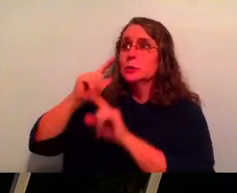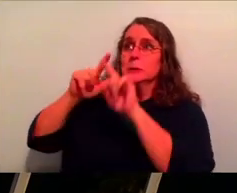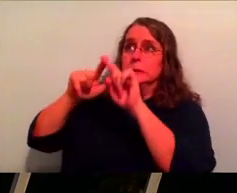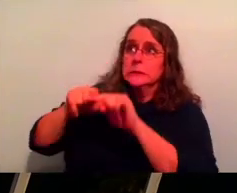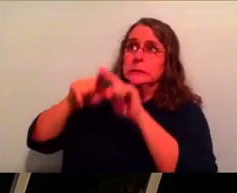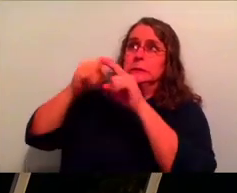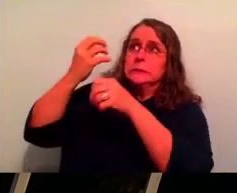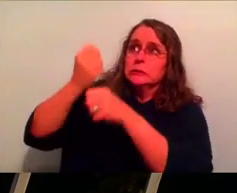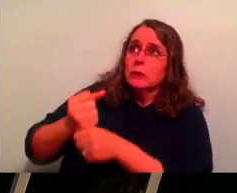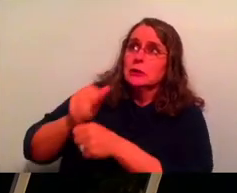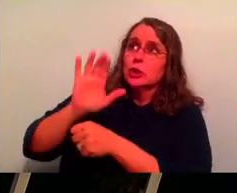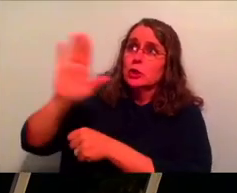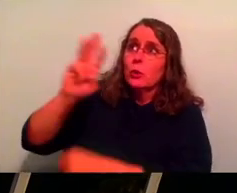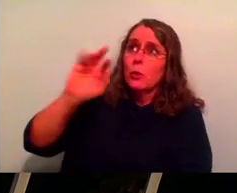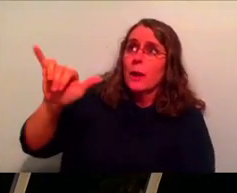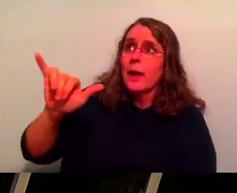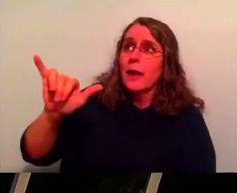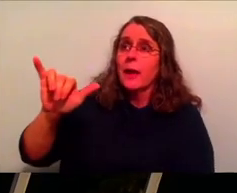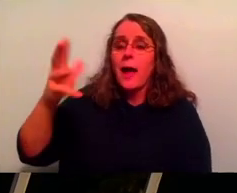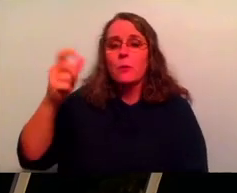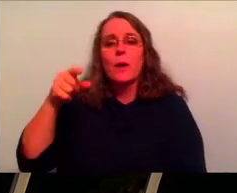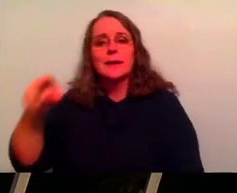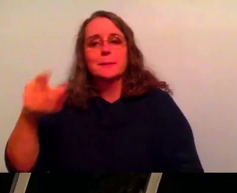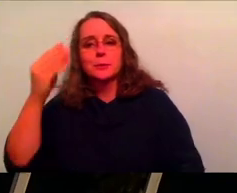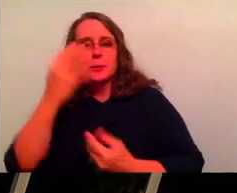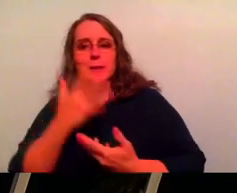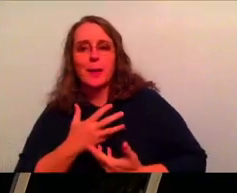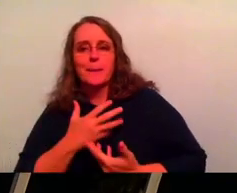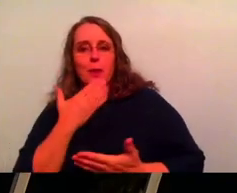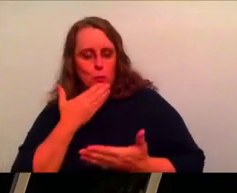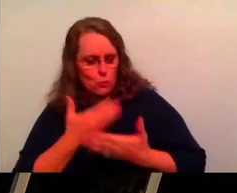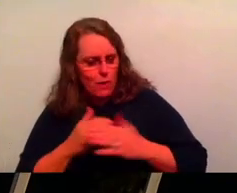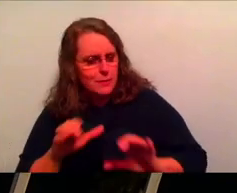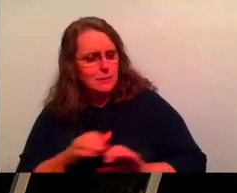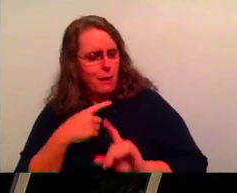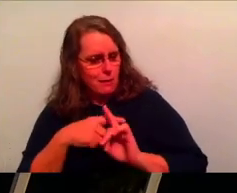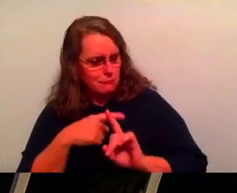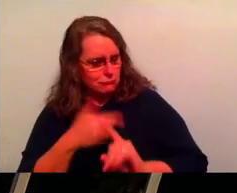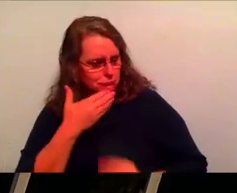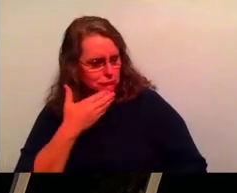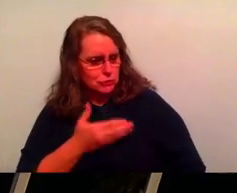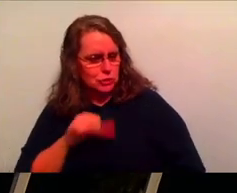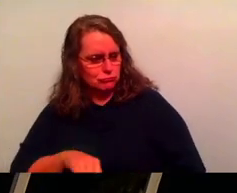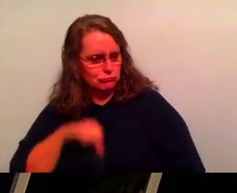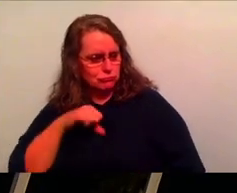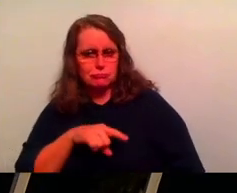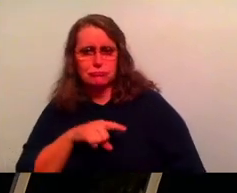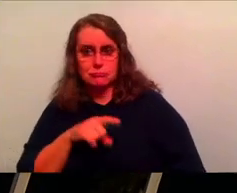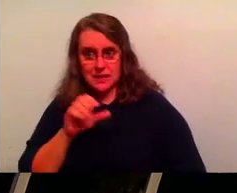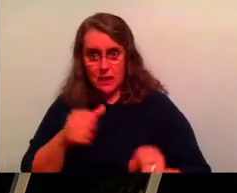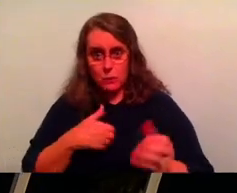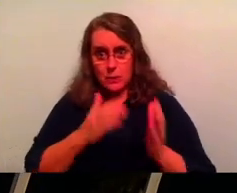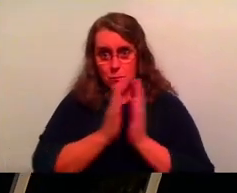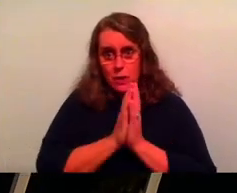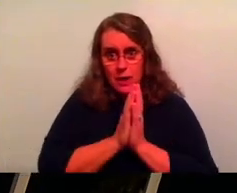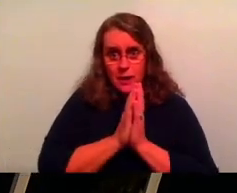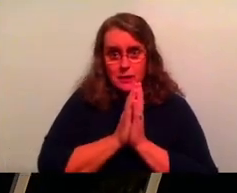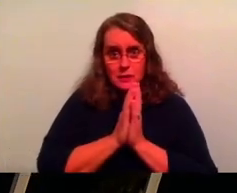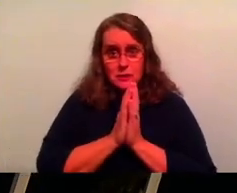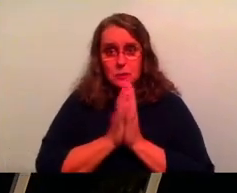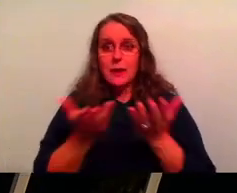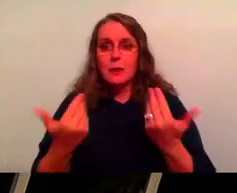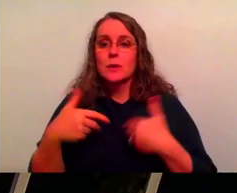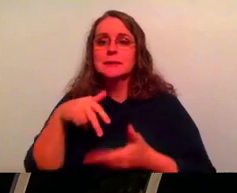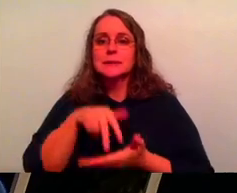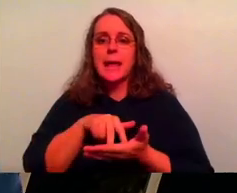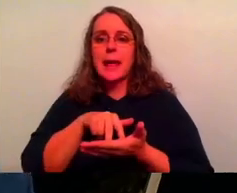because I just want Him to tell me, well done. I'm so pleased with you. I want to glorify Him in His name. Can we pray, church? Yeah. If you'll stand with